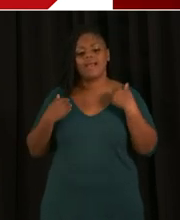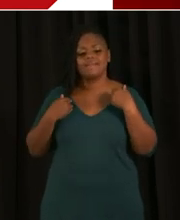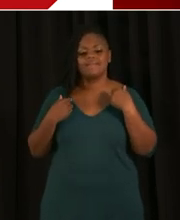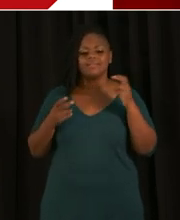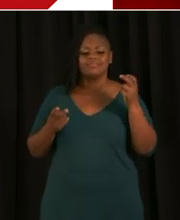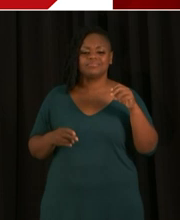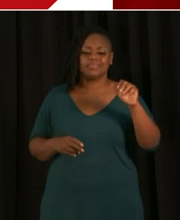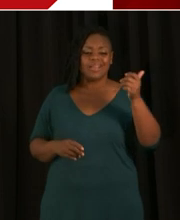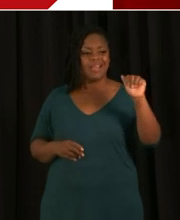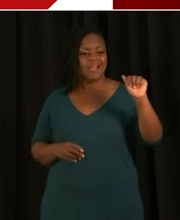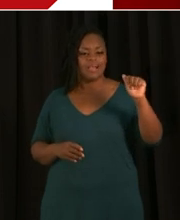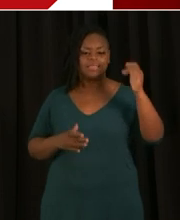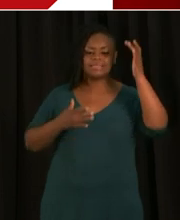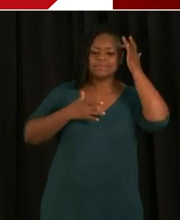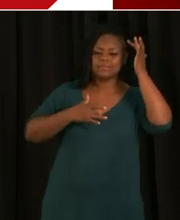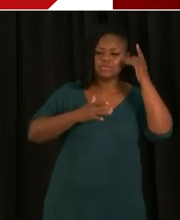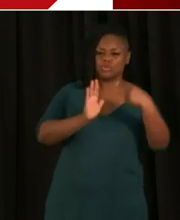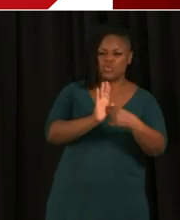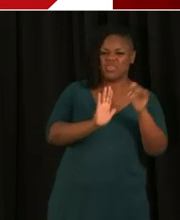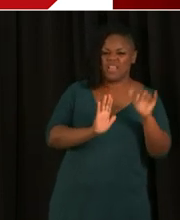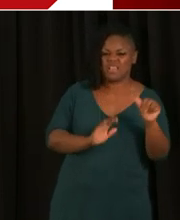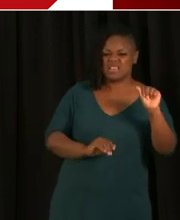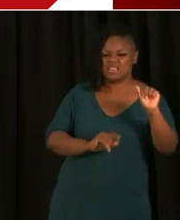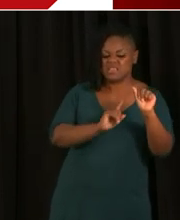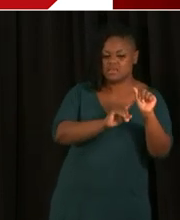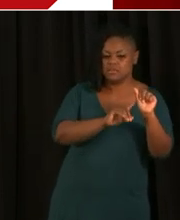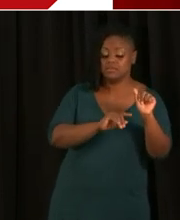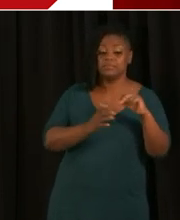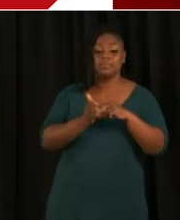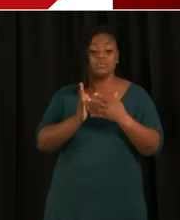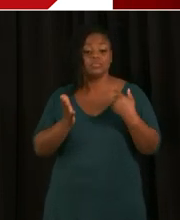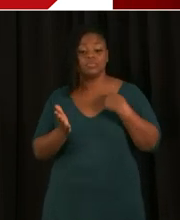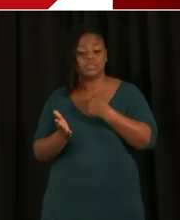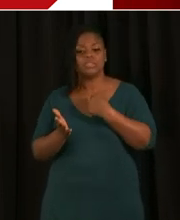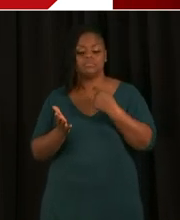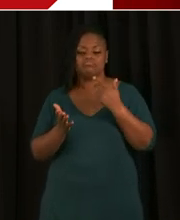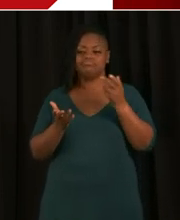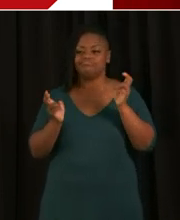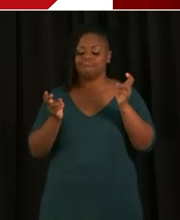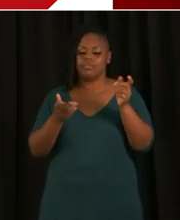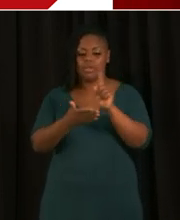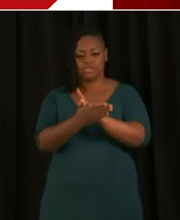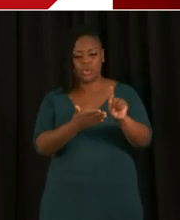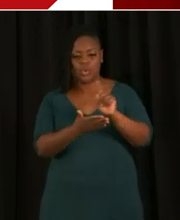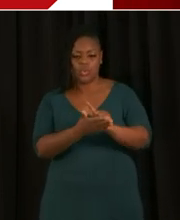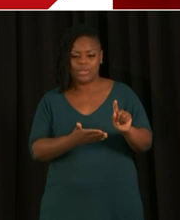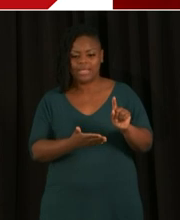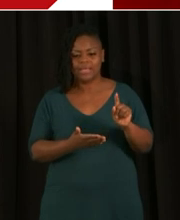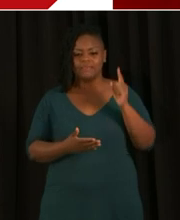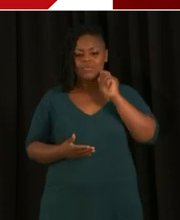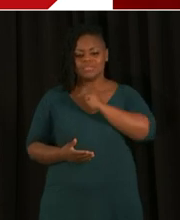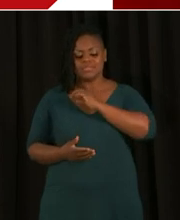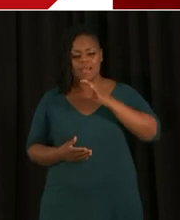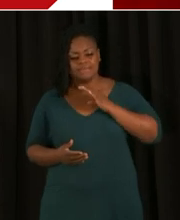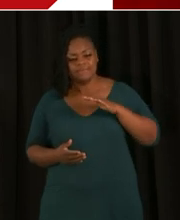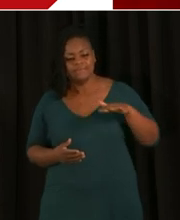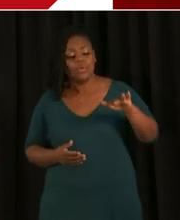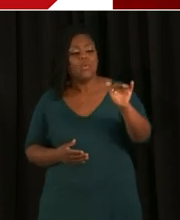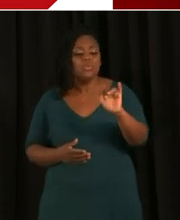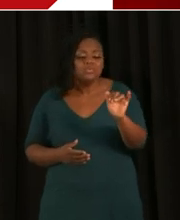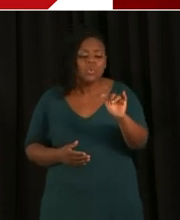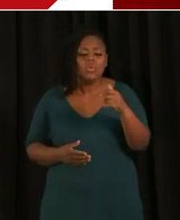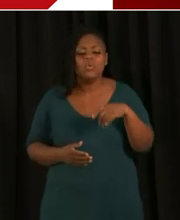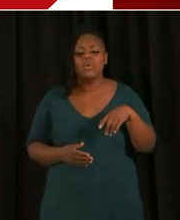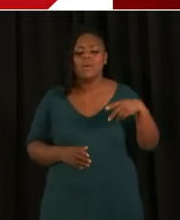includes a weekly test for staff members and pop-up testing at schools